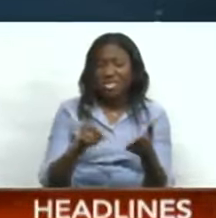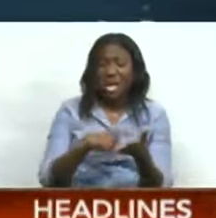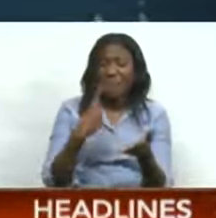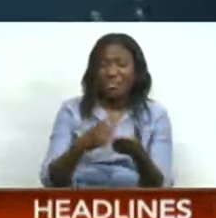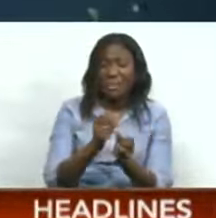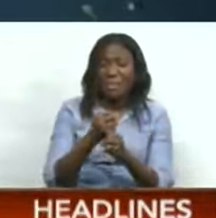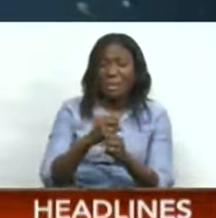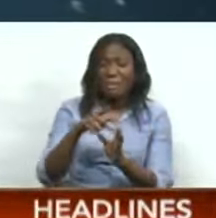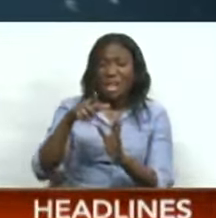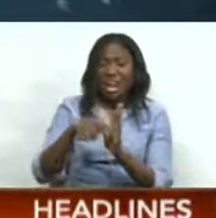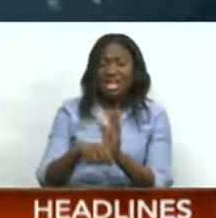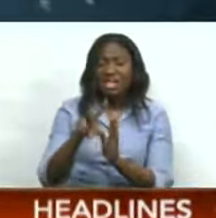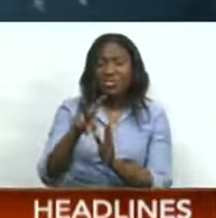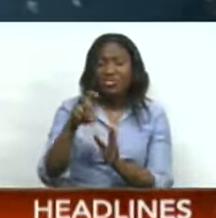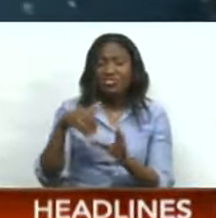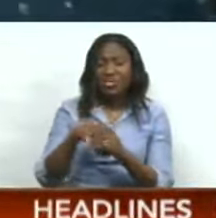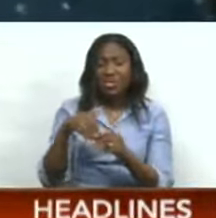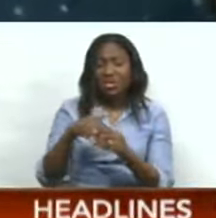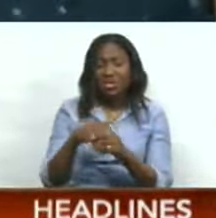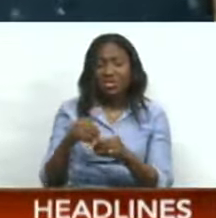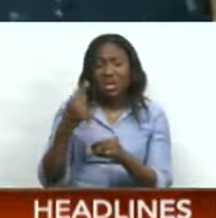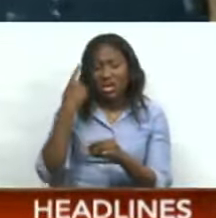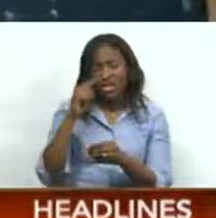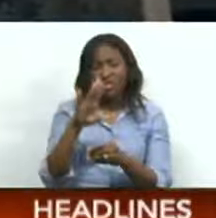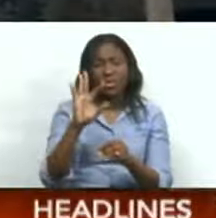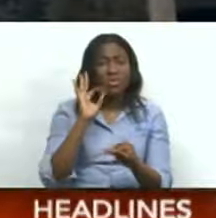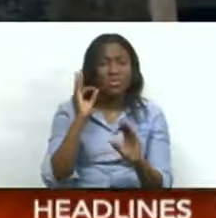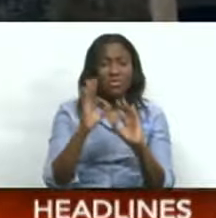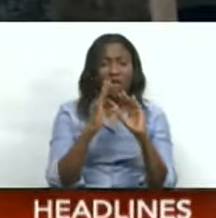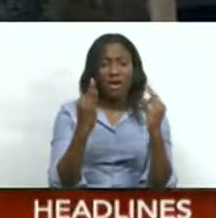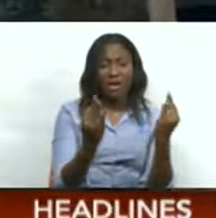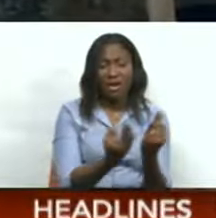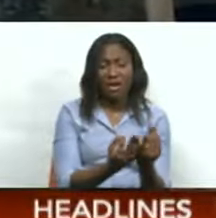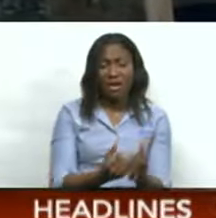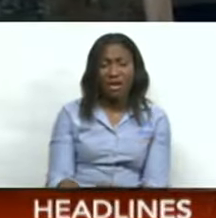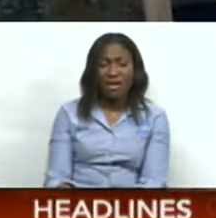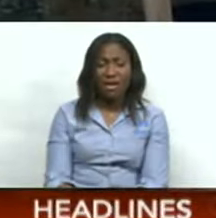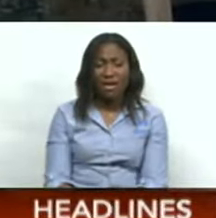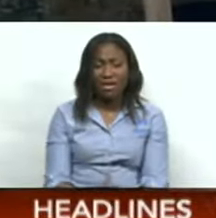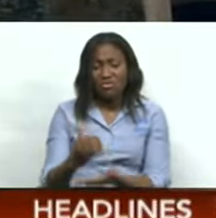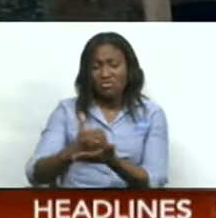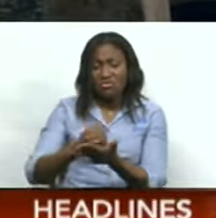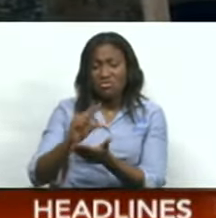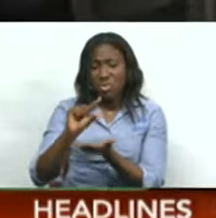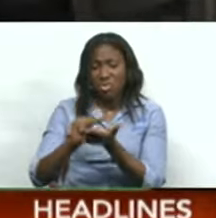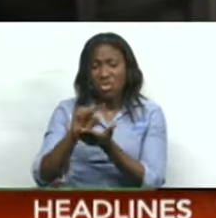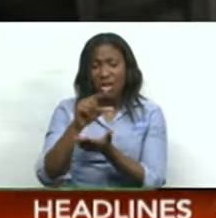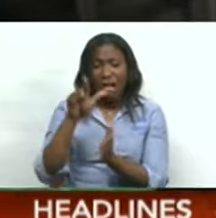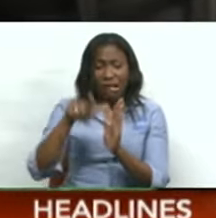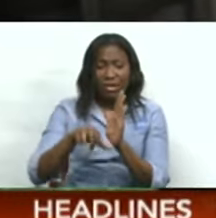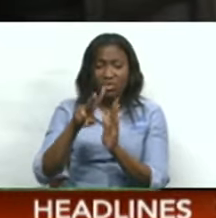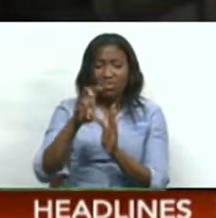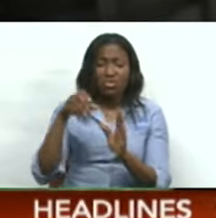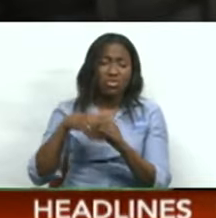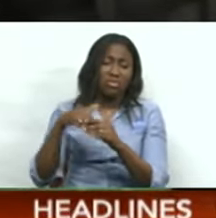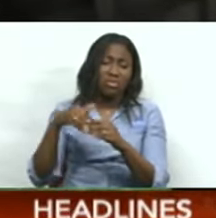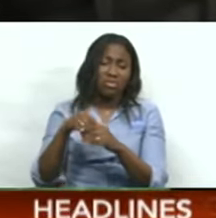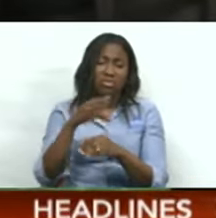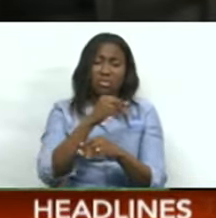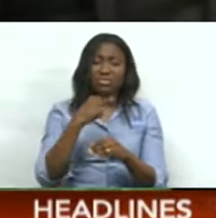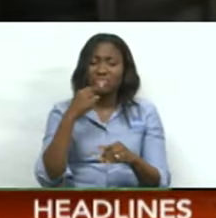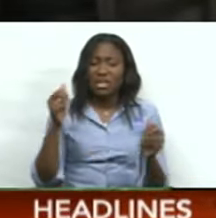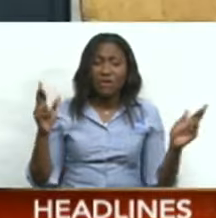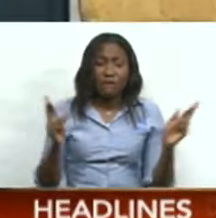than $200 to take home to his family. He showed us dry taps at the stalls and the non-functional